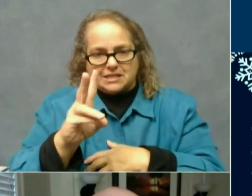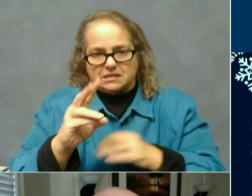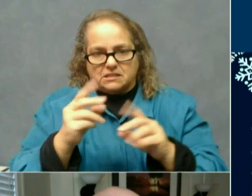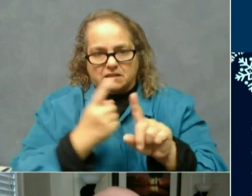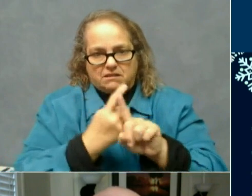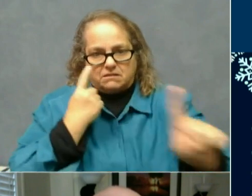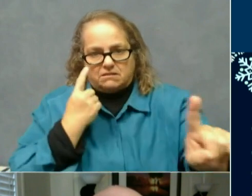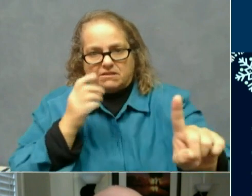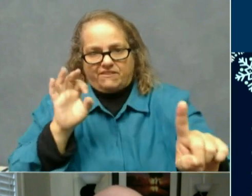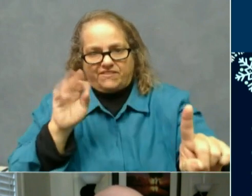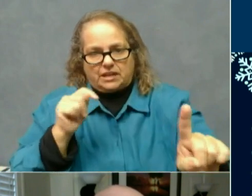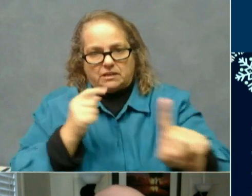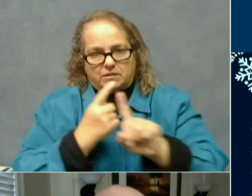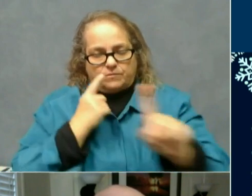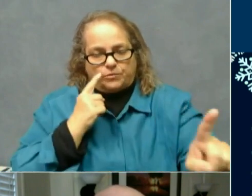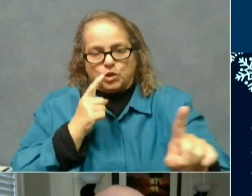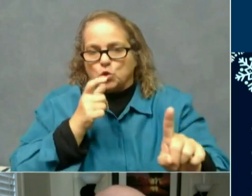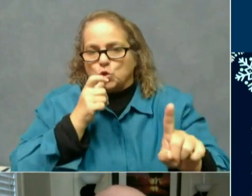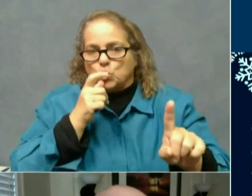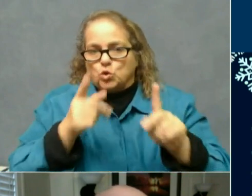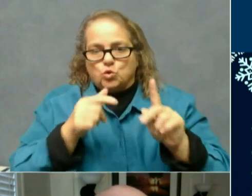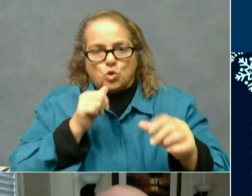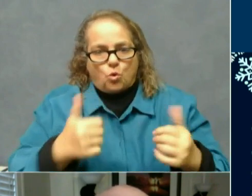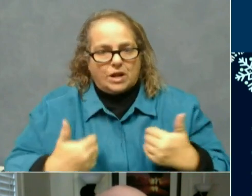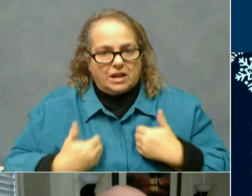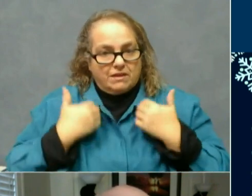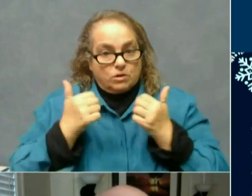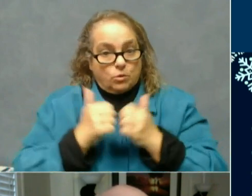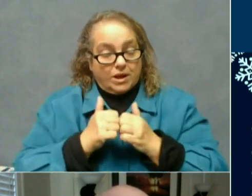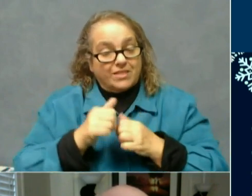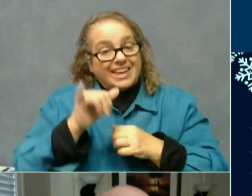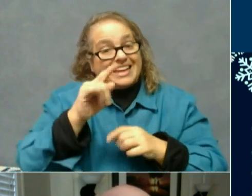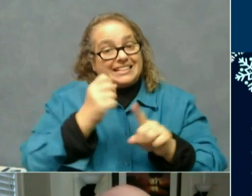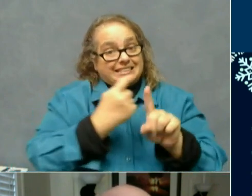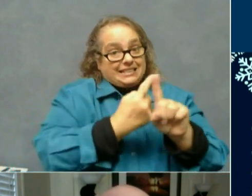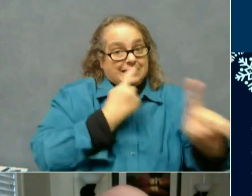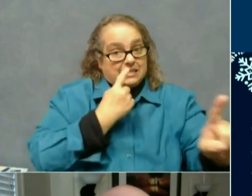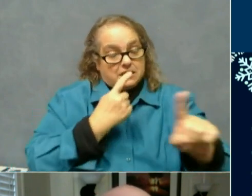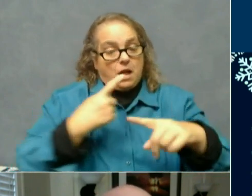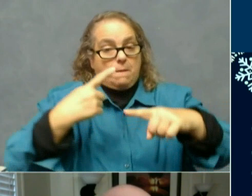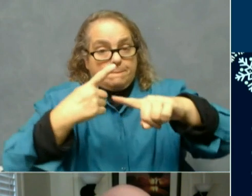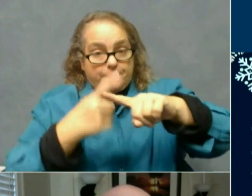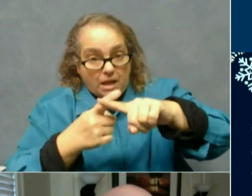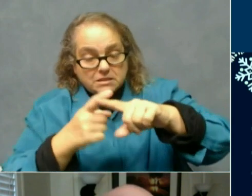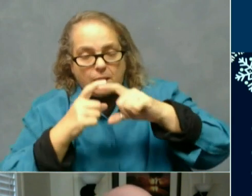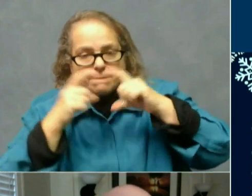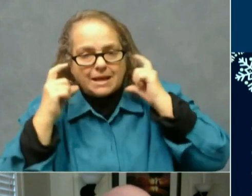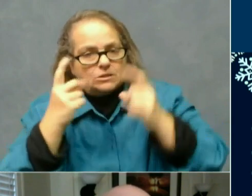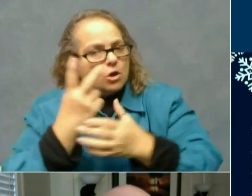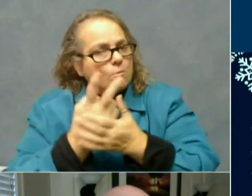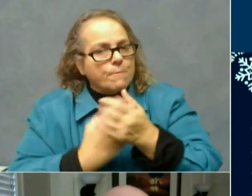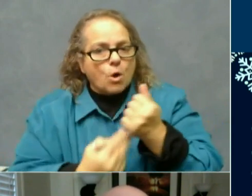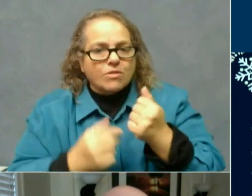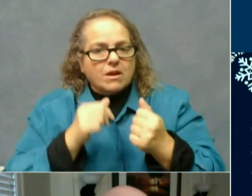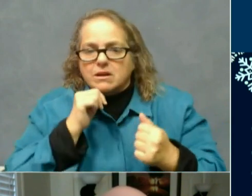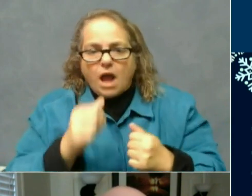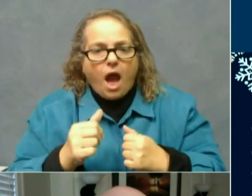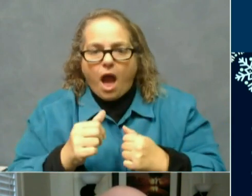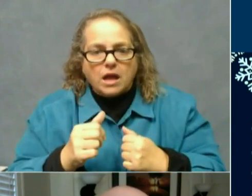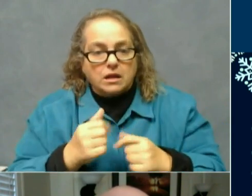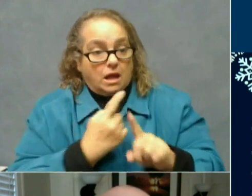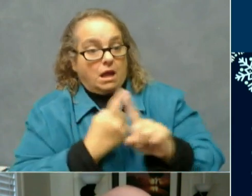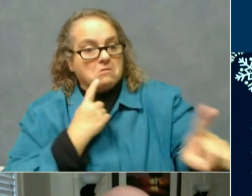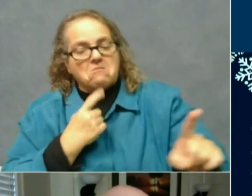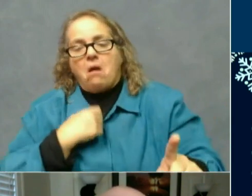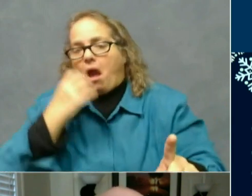with whom you don't live. Remember, it is distance plus masking. It has to be both. It's not one or the other. It's both. So you